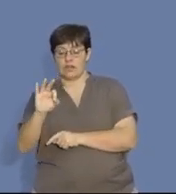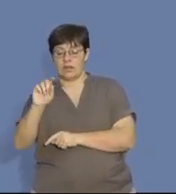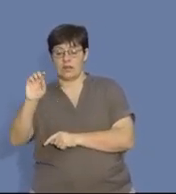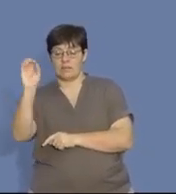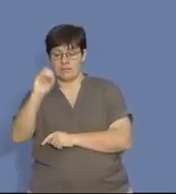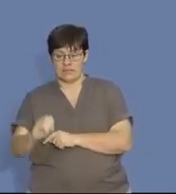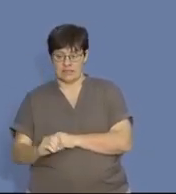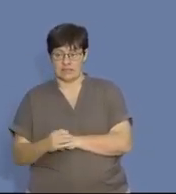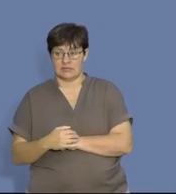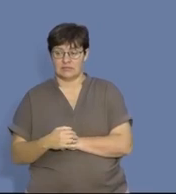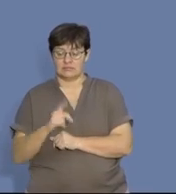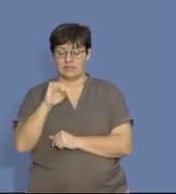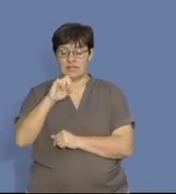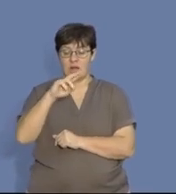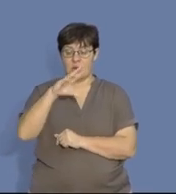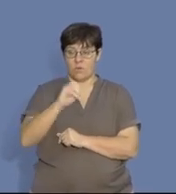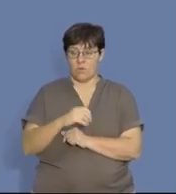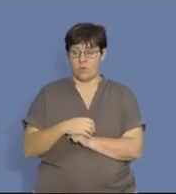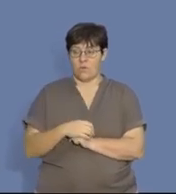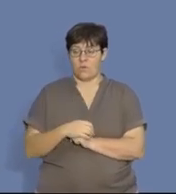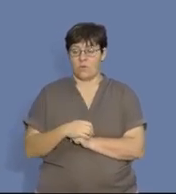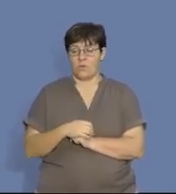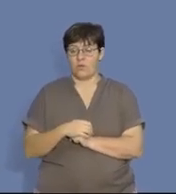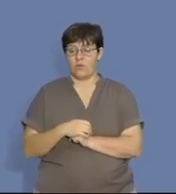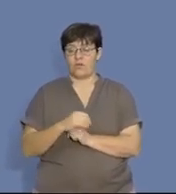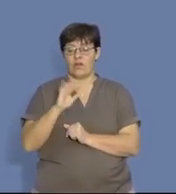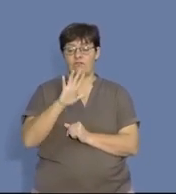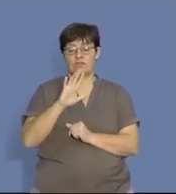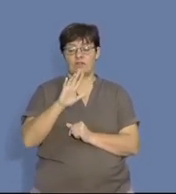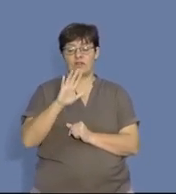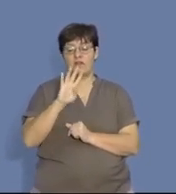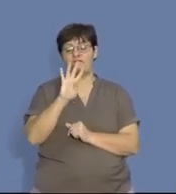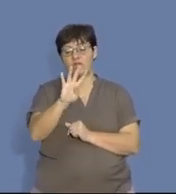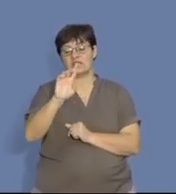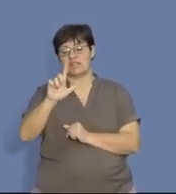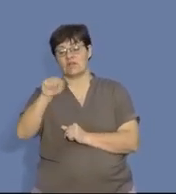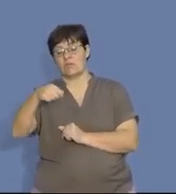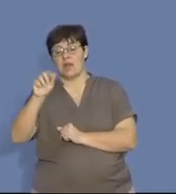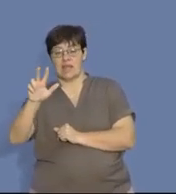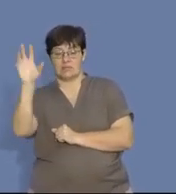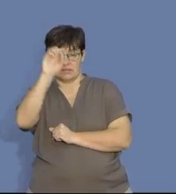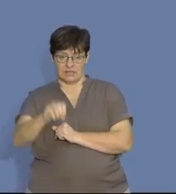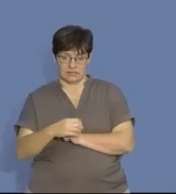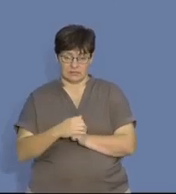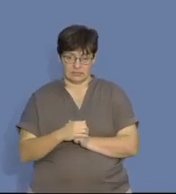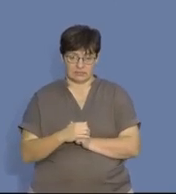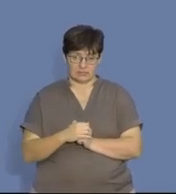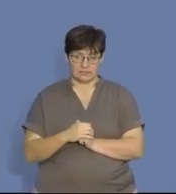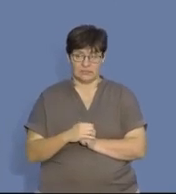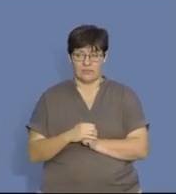And Tino, his percentage was 47,8%.